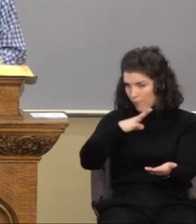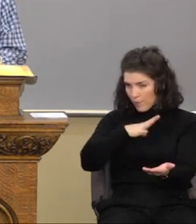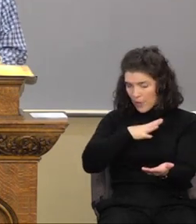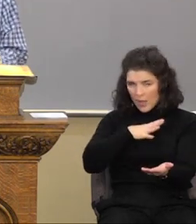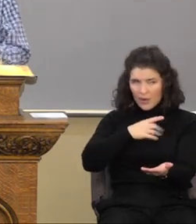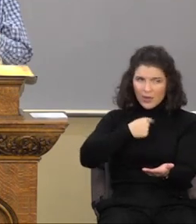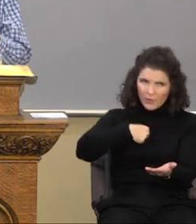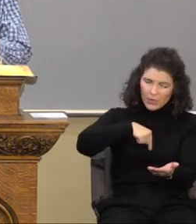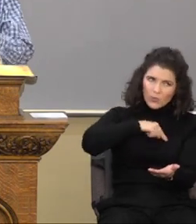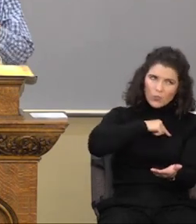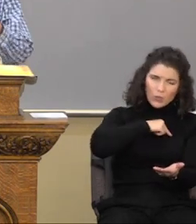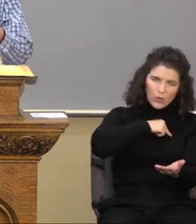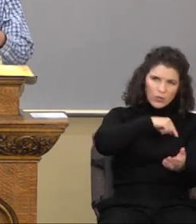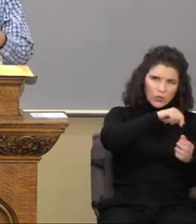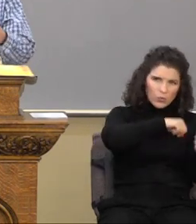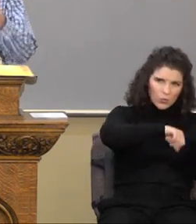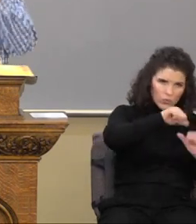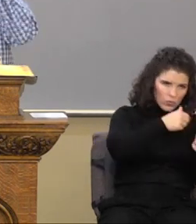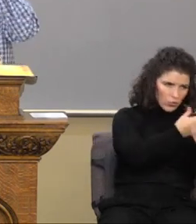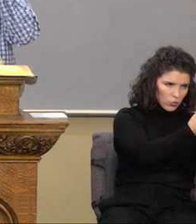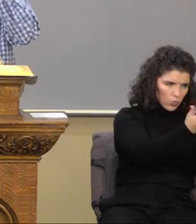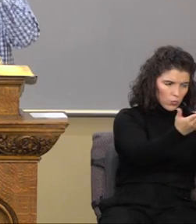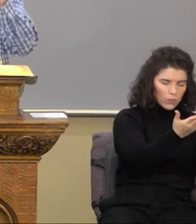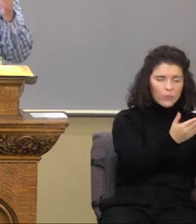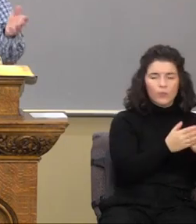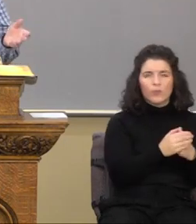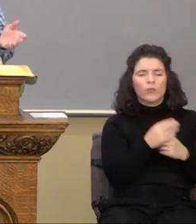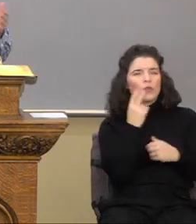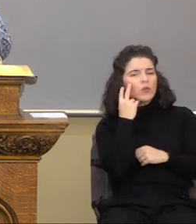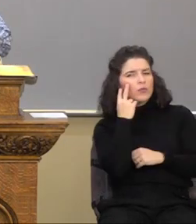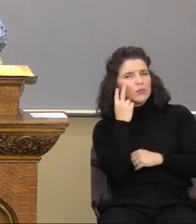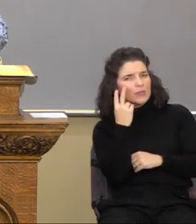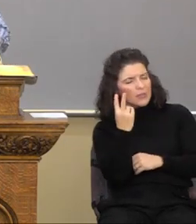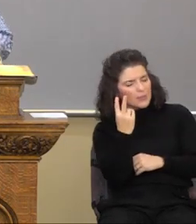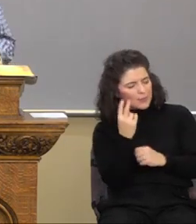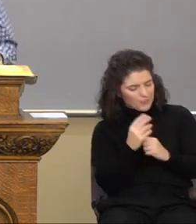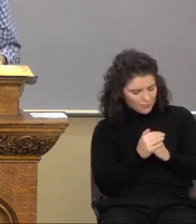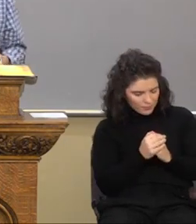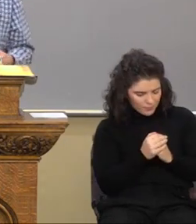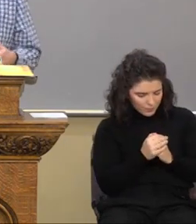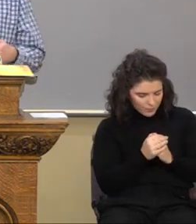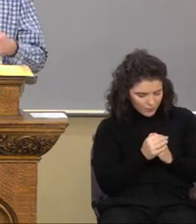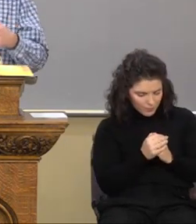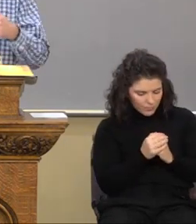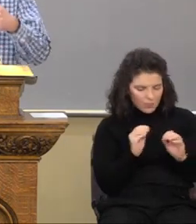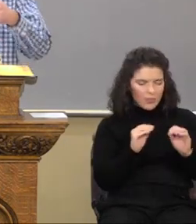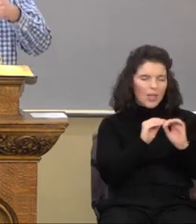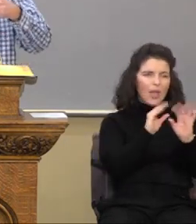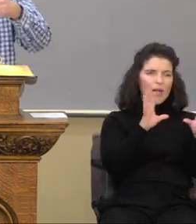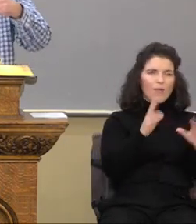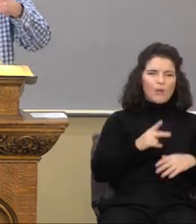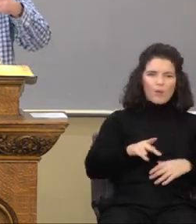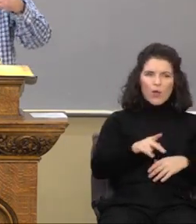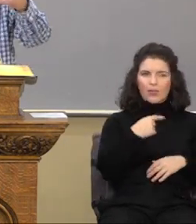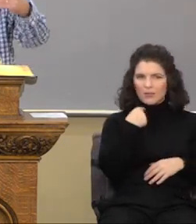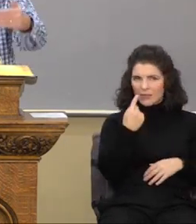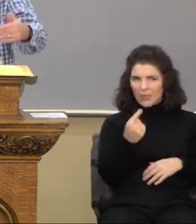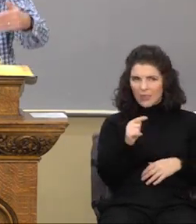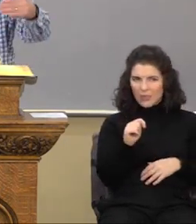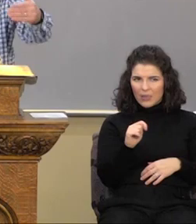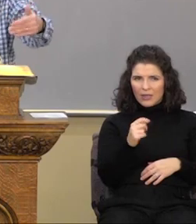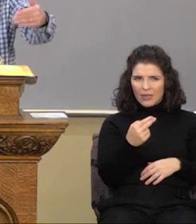So you see, obviously, Paul's exhorting the Thessalonians to